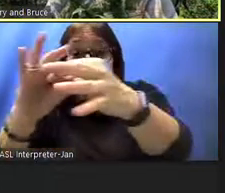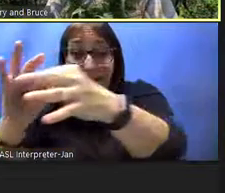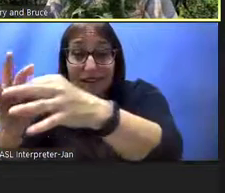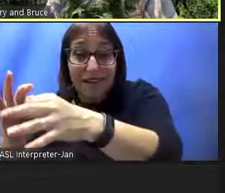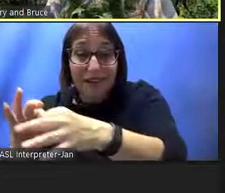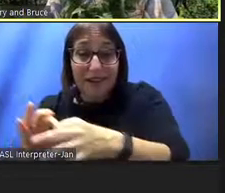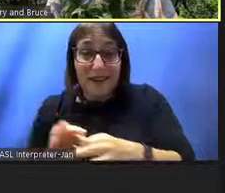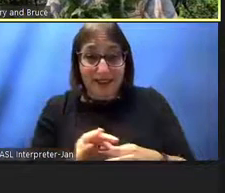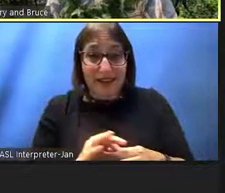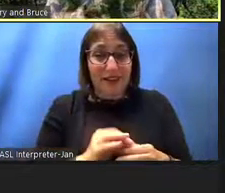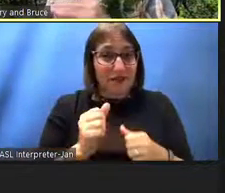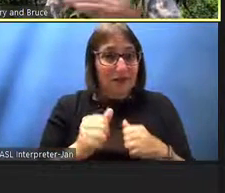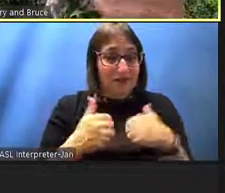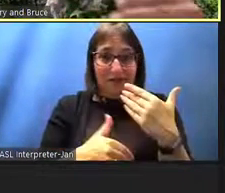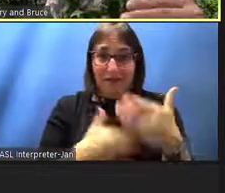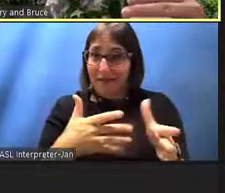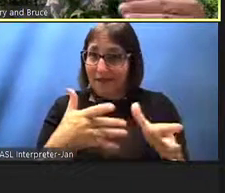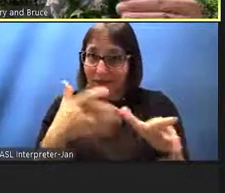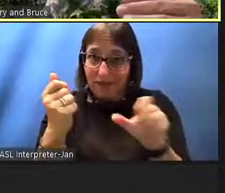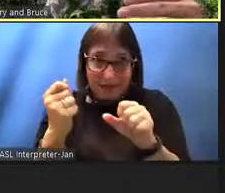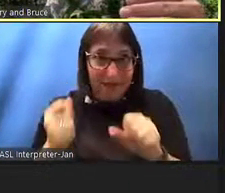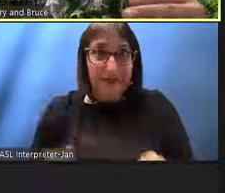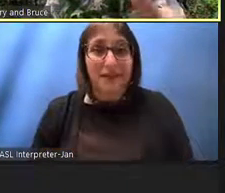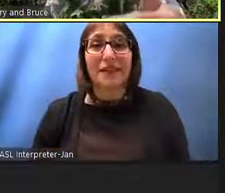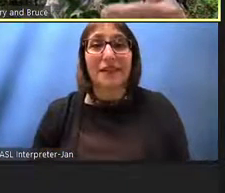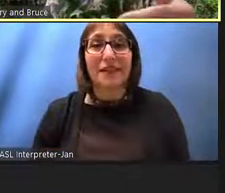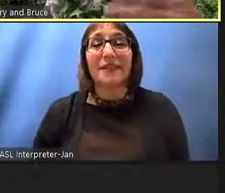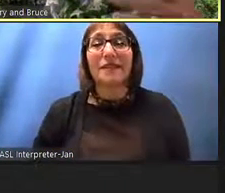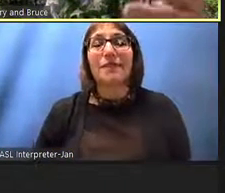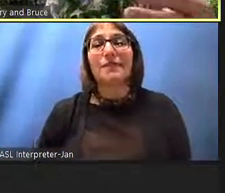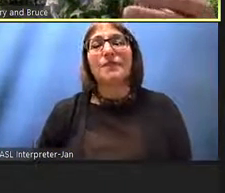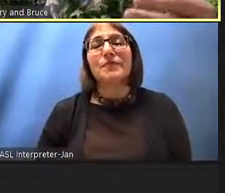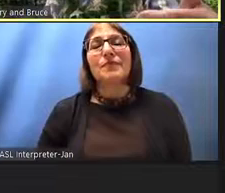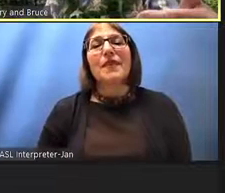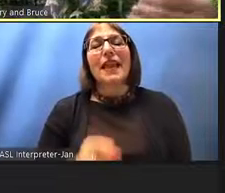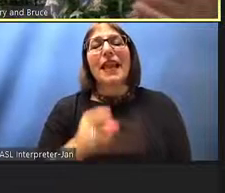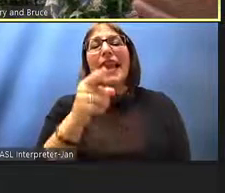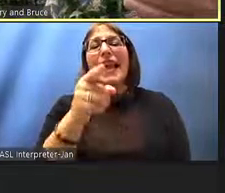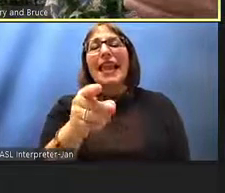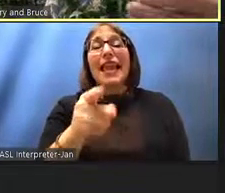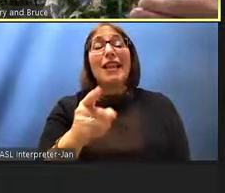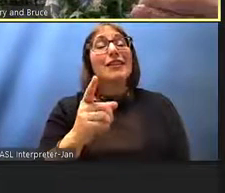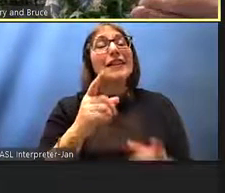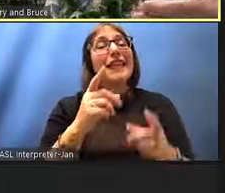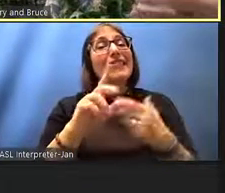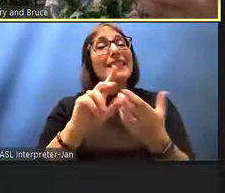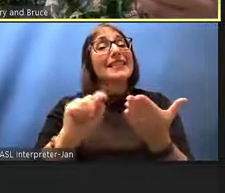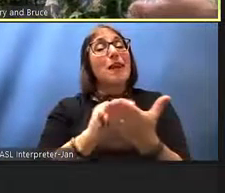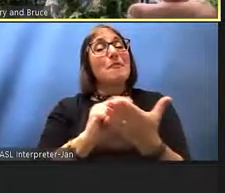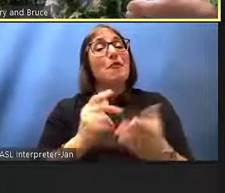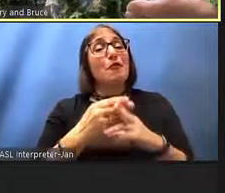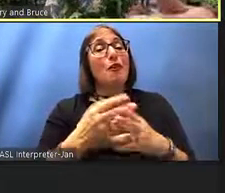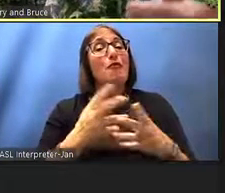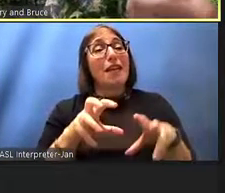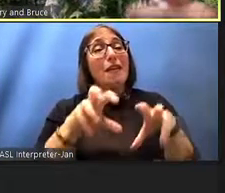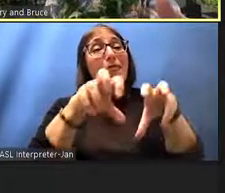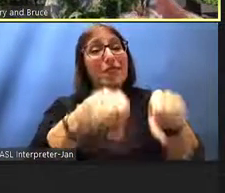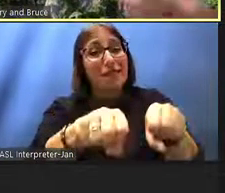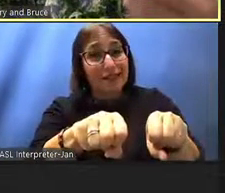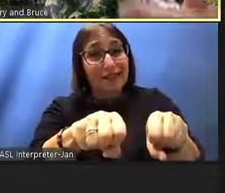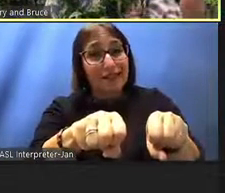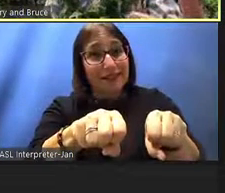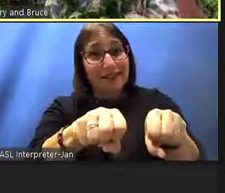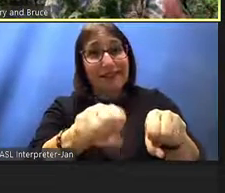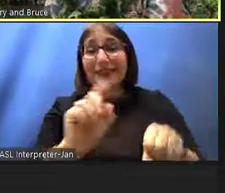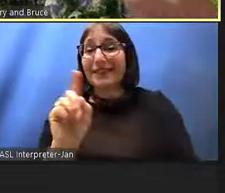quickly and what we we don't we we didn't call this colonization but colonization we're gradually making